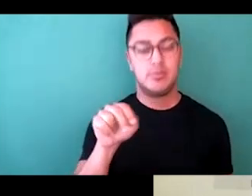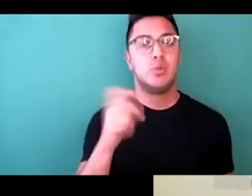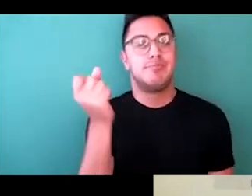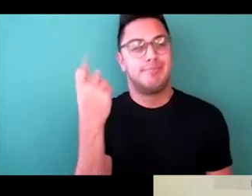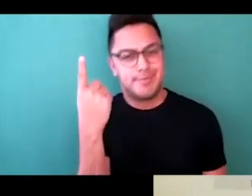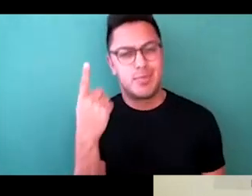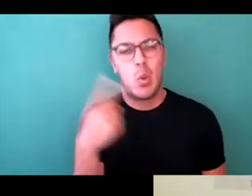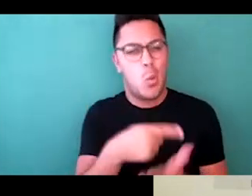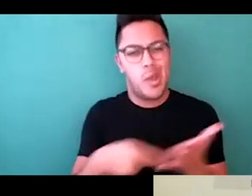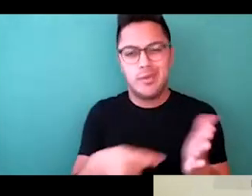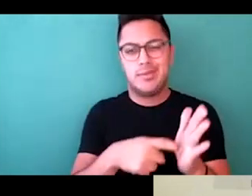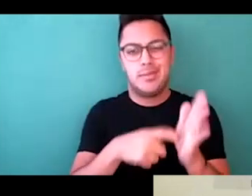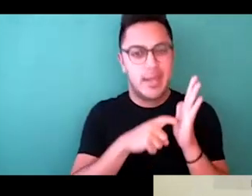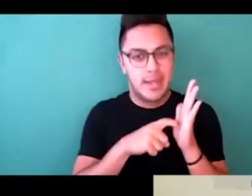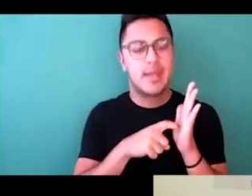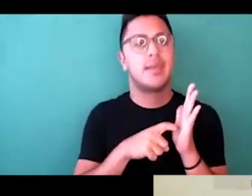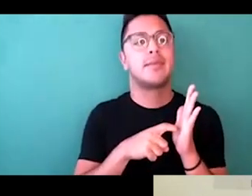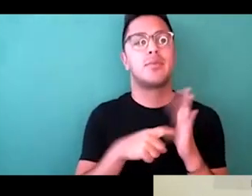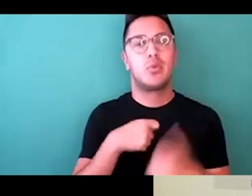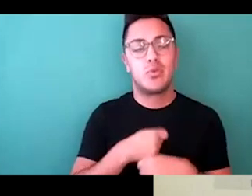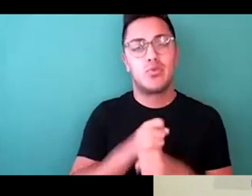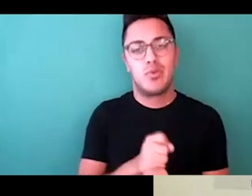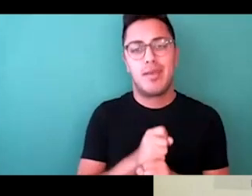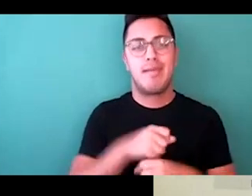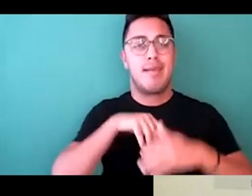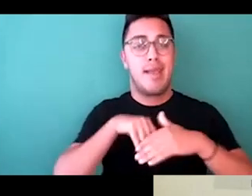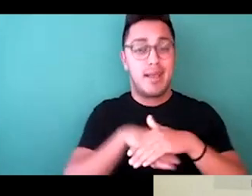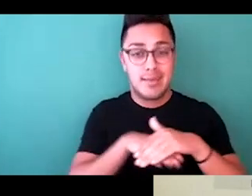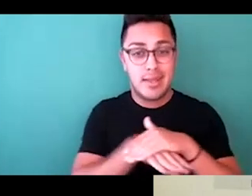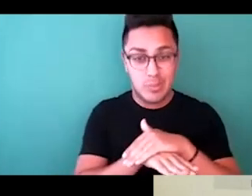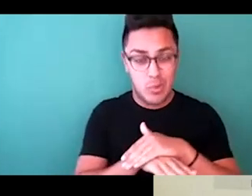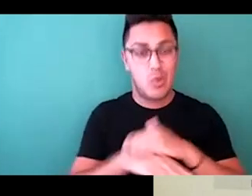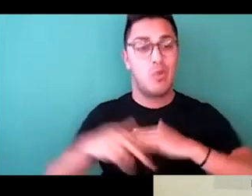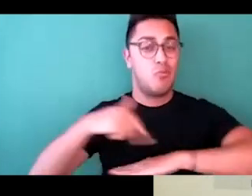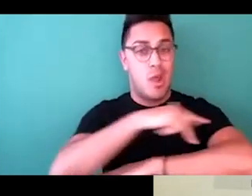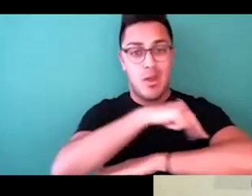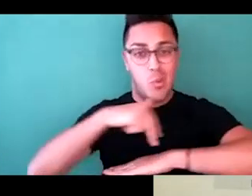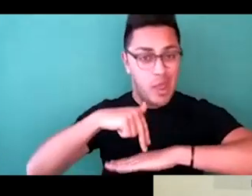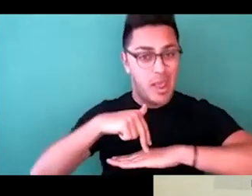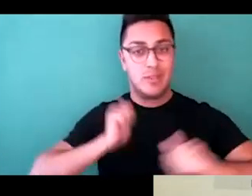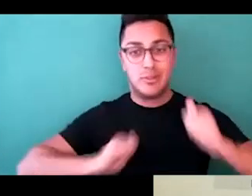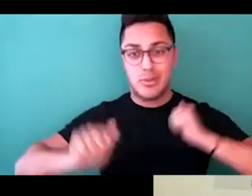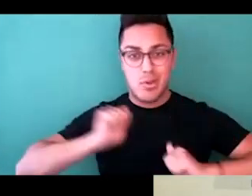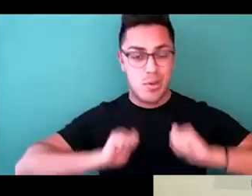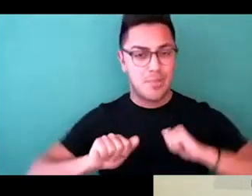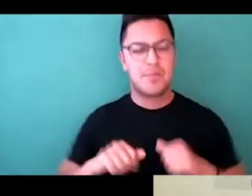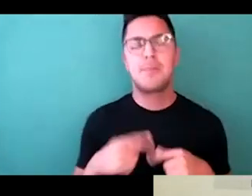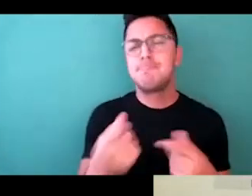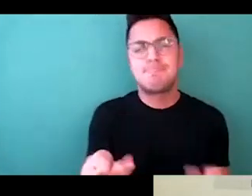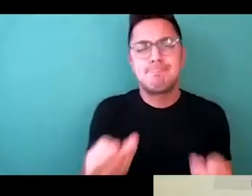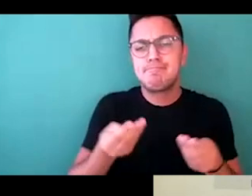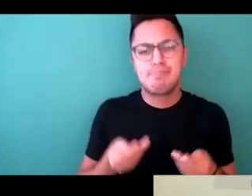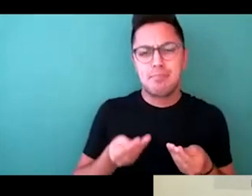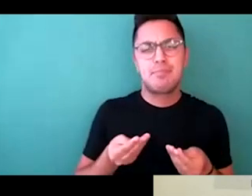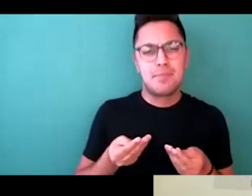to create an accessible runway show, can you give us a few